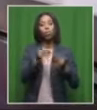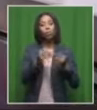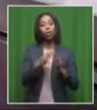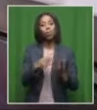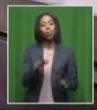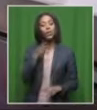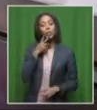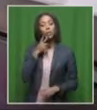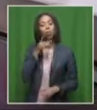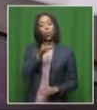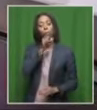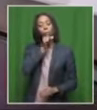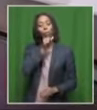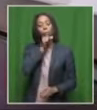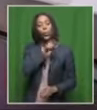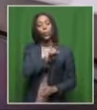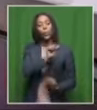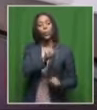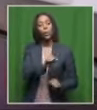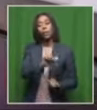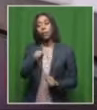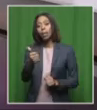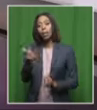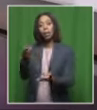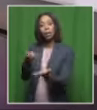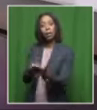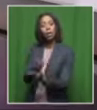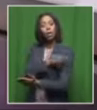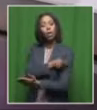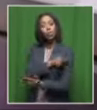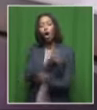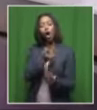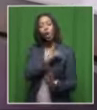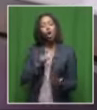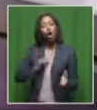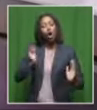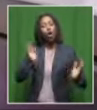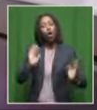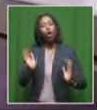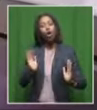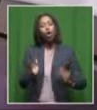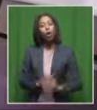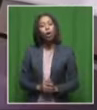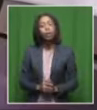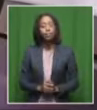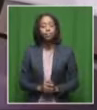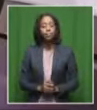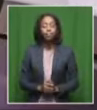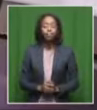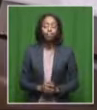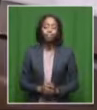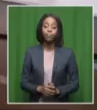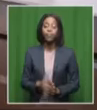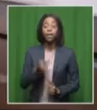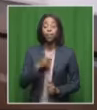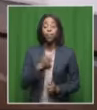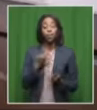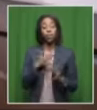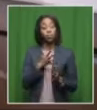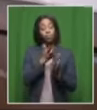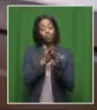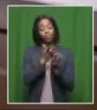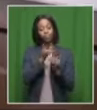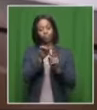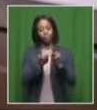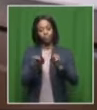smoking Hubli until he ended up in hospital. How long was that? So Sakina, I managed to speak to